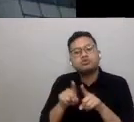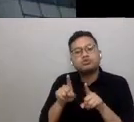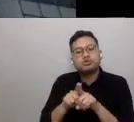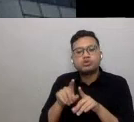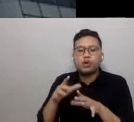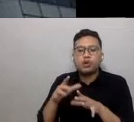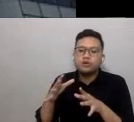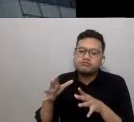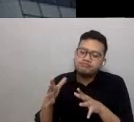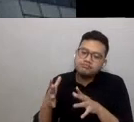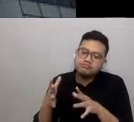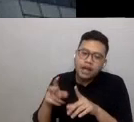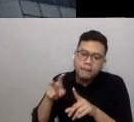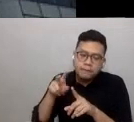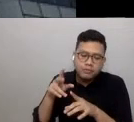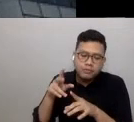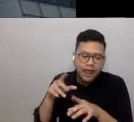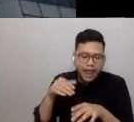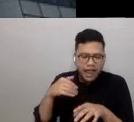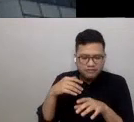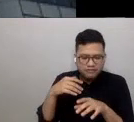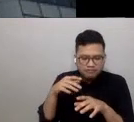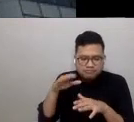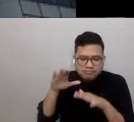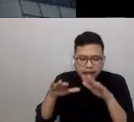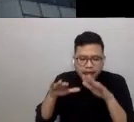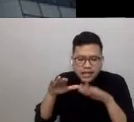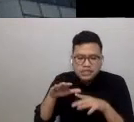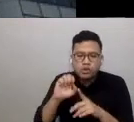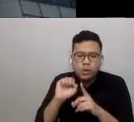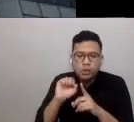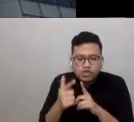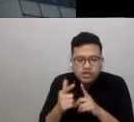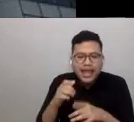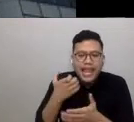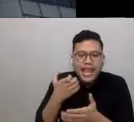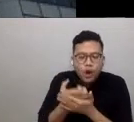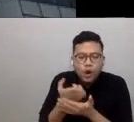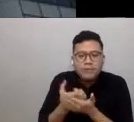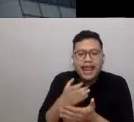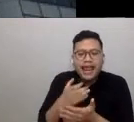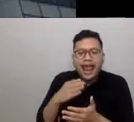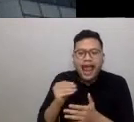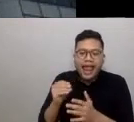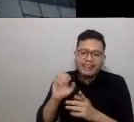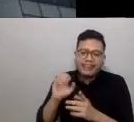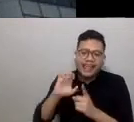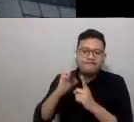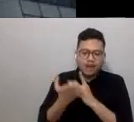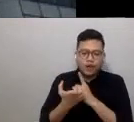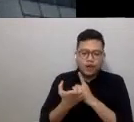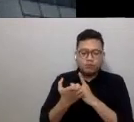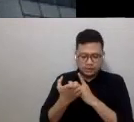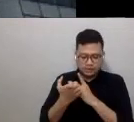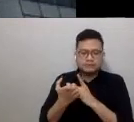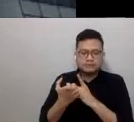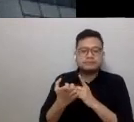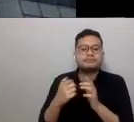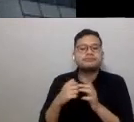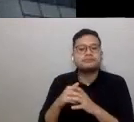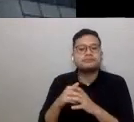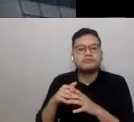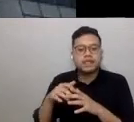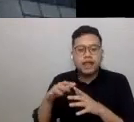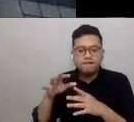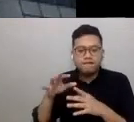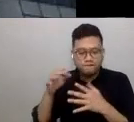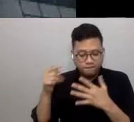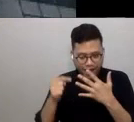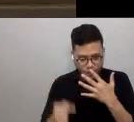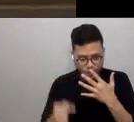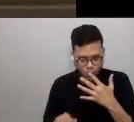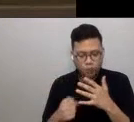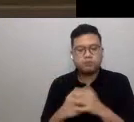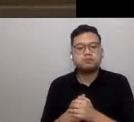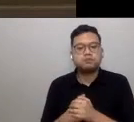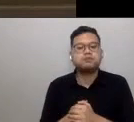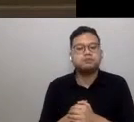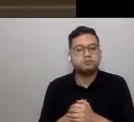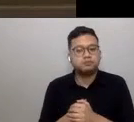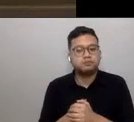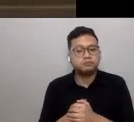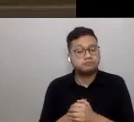environmental parameters of equal weighting, for which the academic Mark Mawinney coined the balance theory of sustainability.